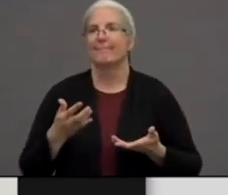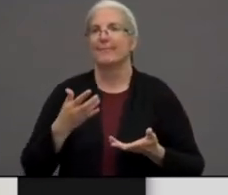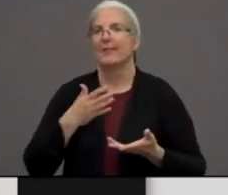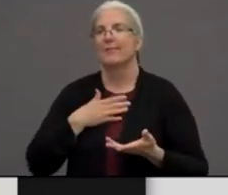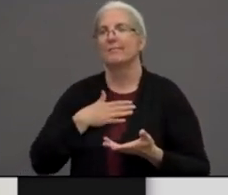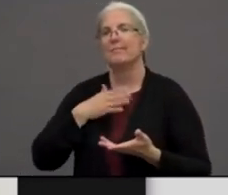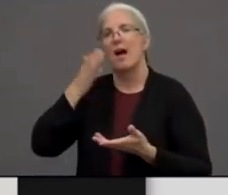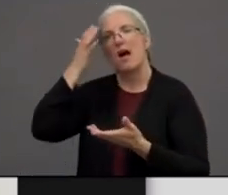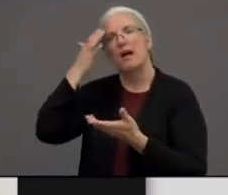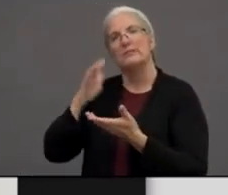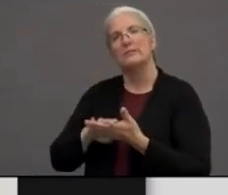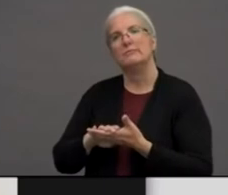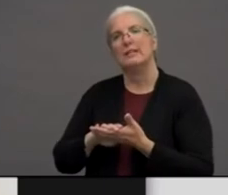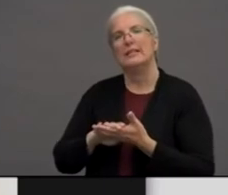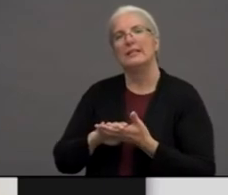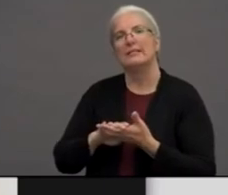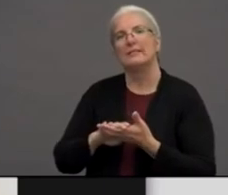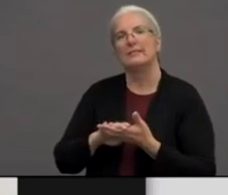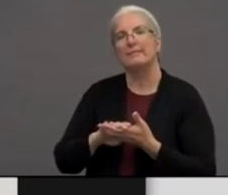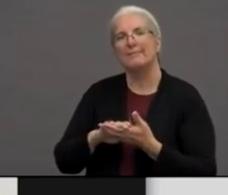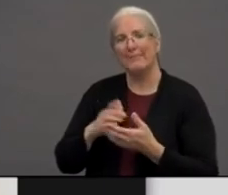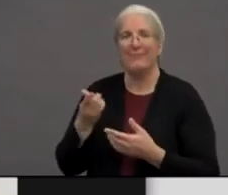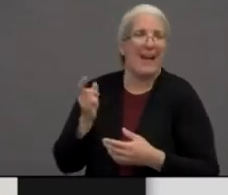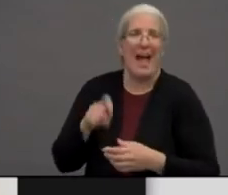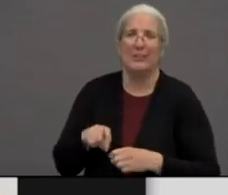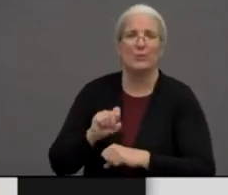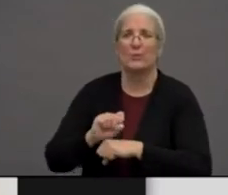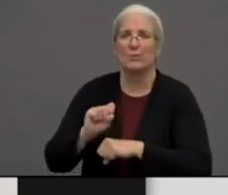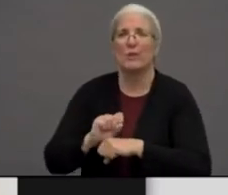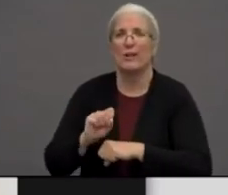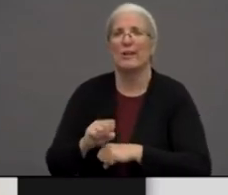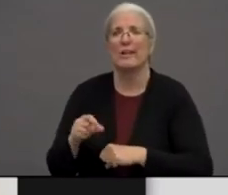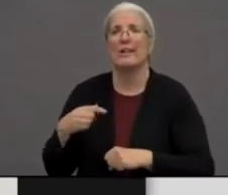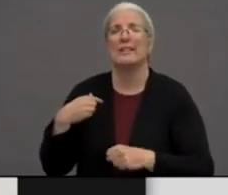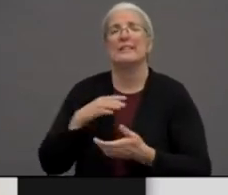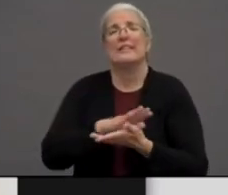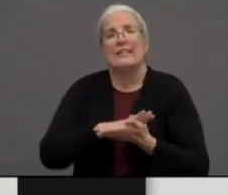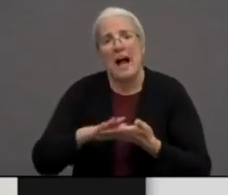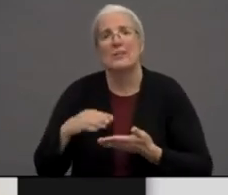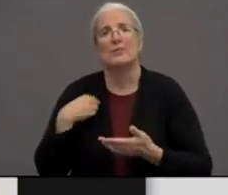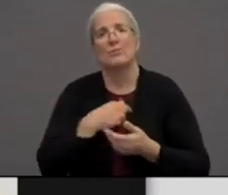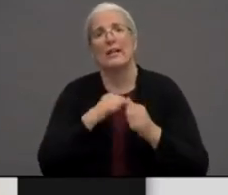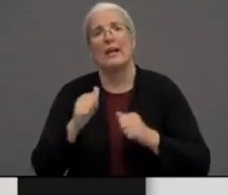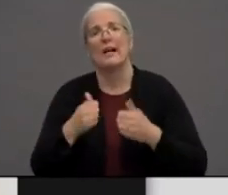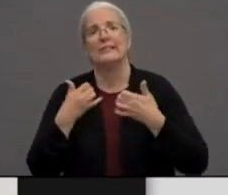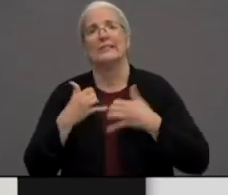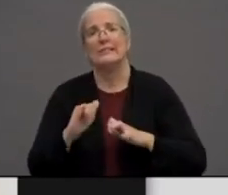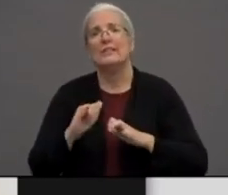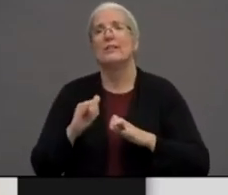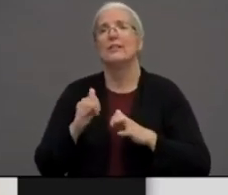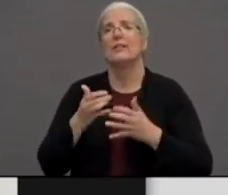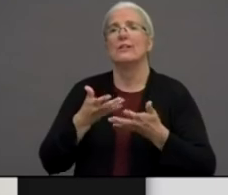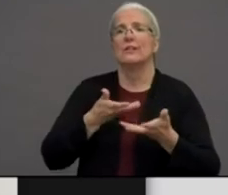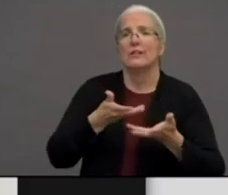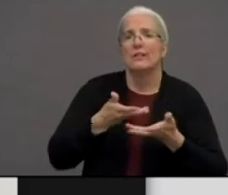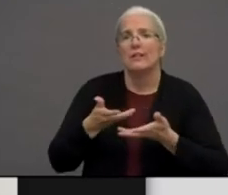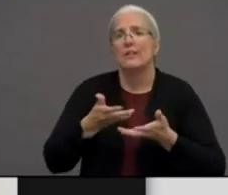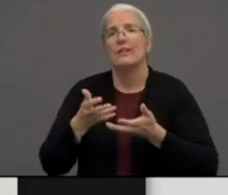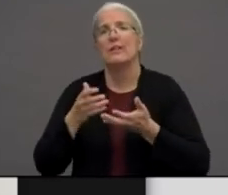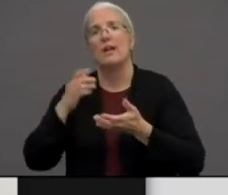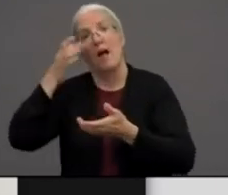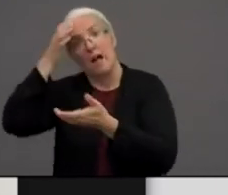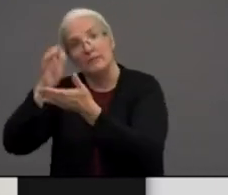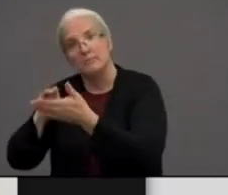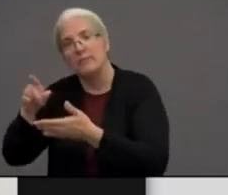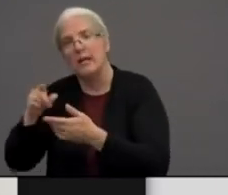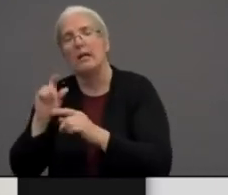it was a little bit nice, you know, since we're still interacting somewhat, even social distancing, we're, we're interacting with people from, we worried